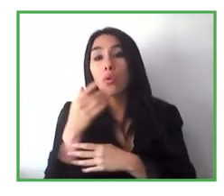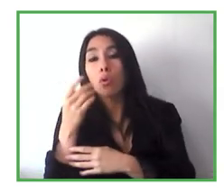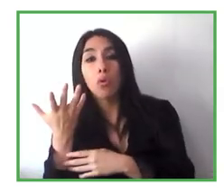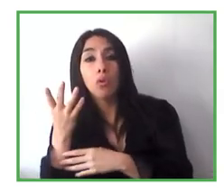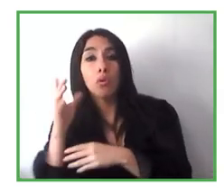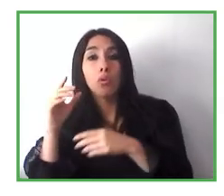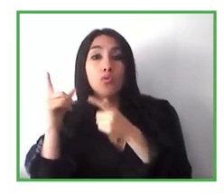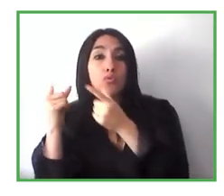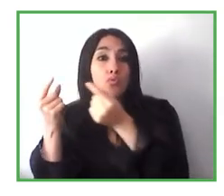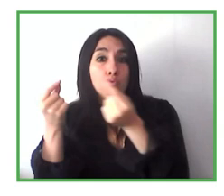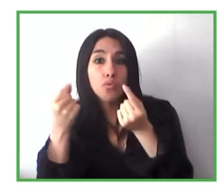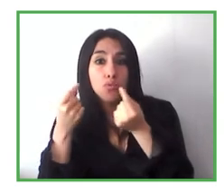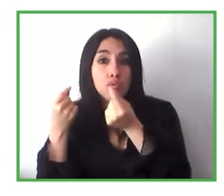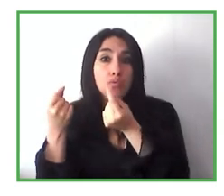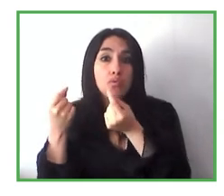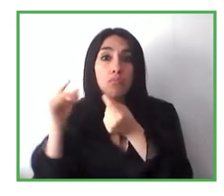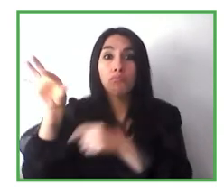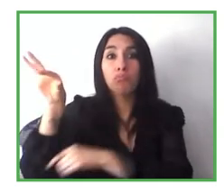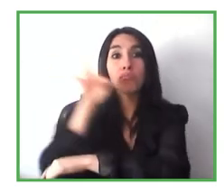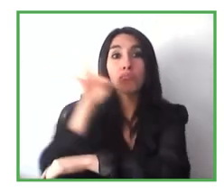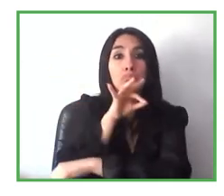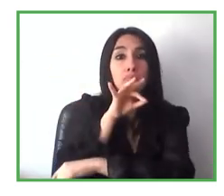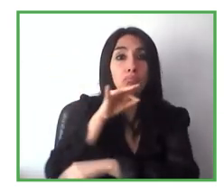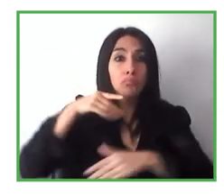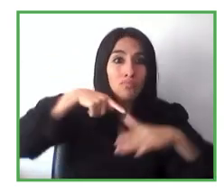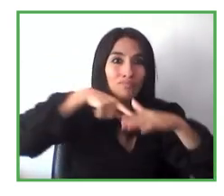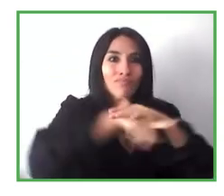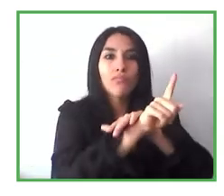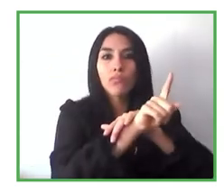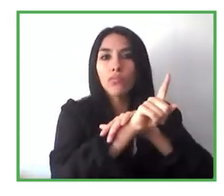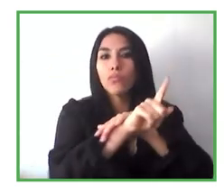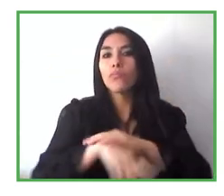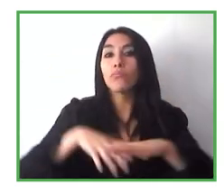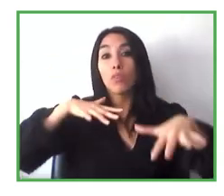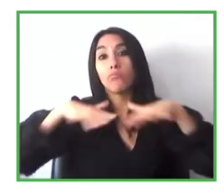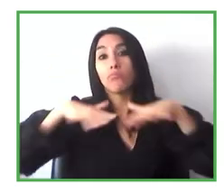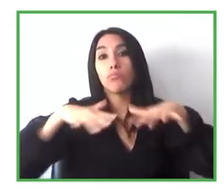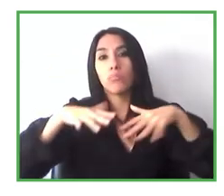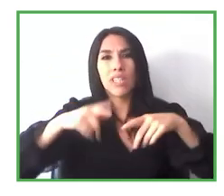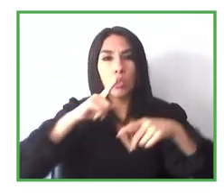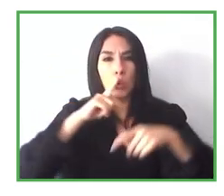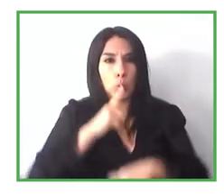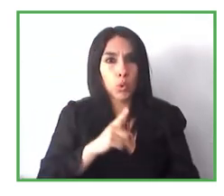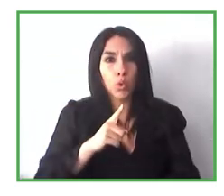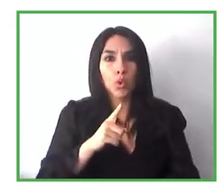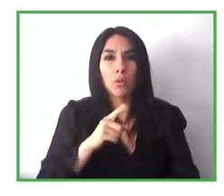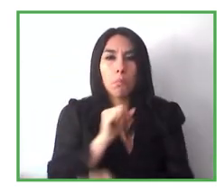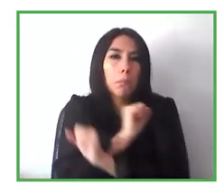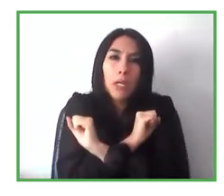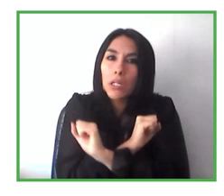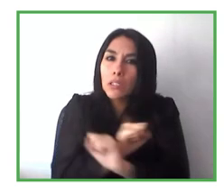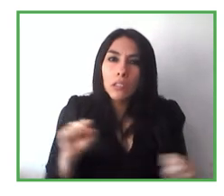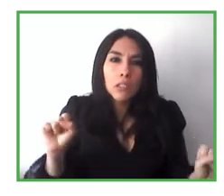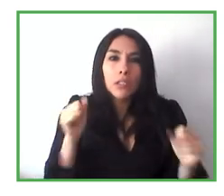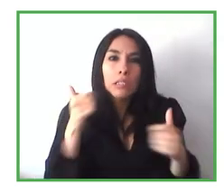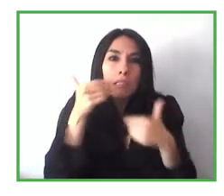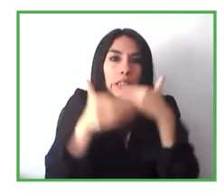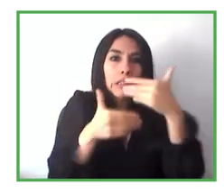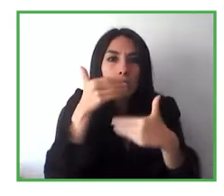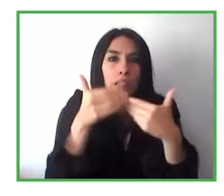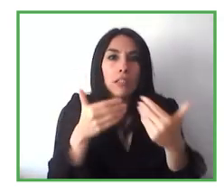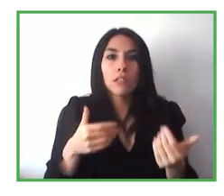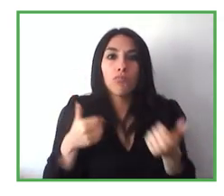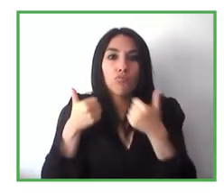a match. But there are things that you can never be so sure about. Sometimes it works, sometimes it doesn't.